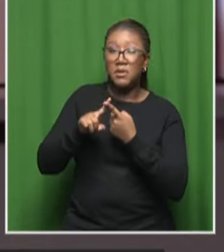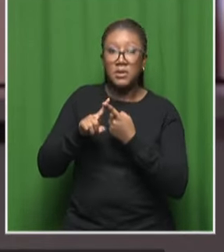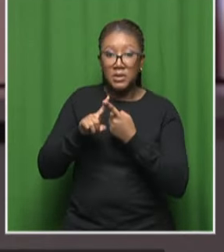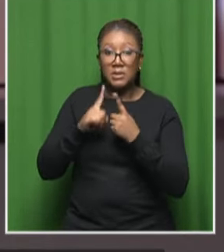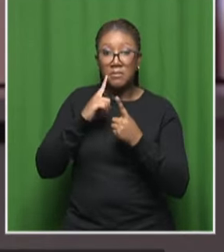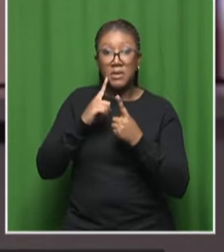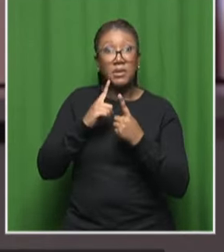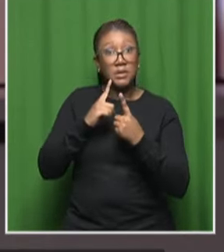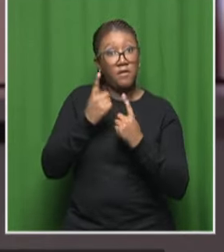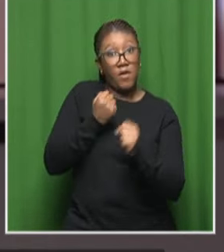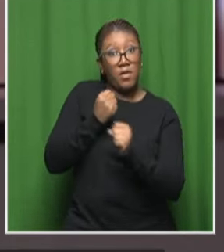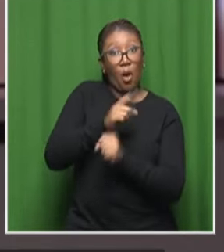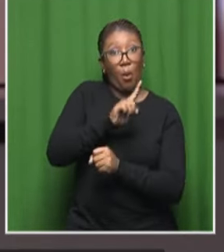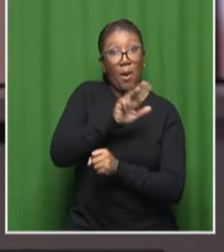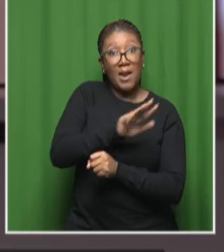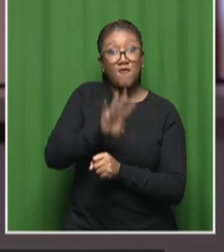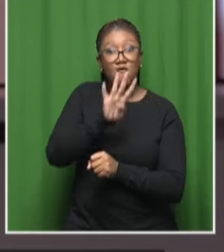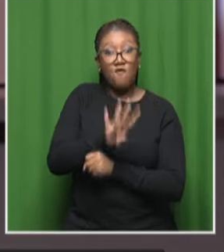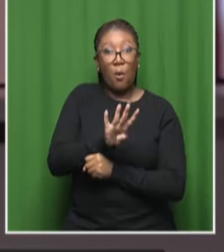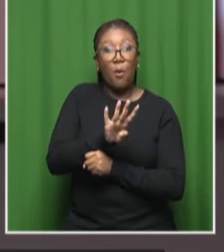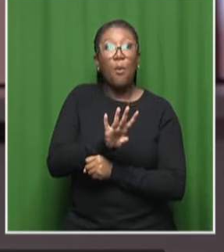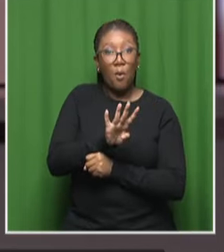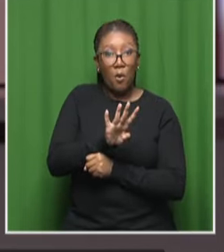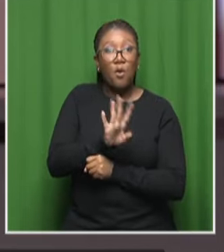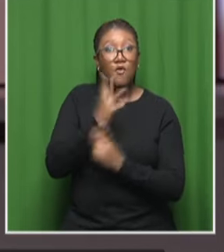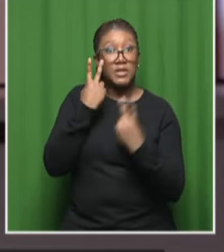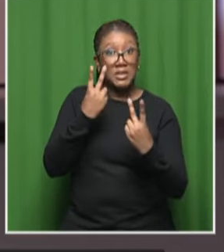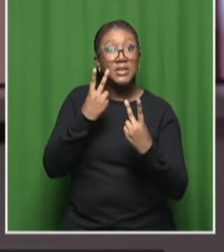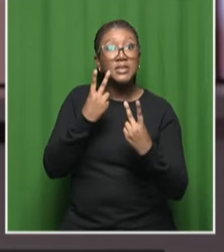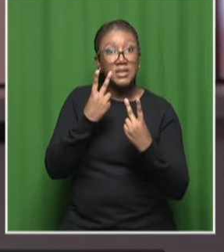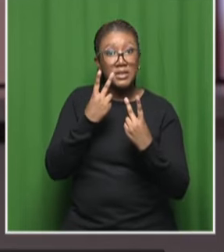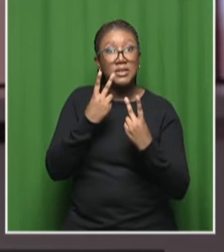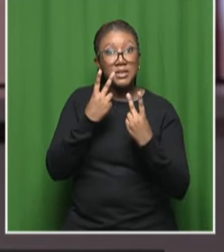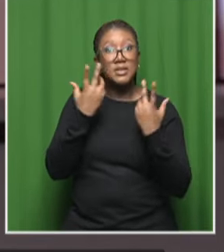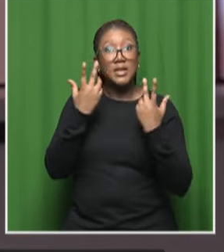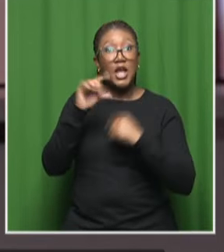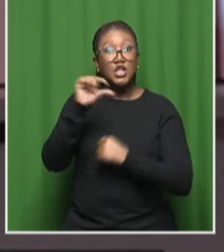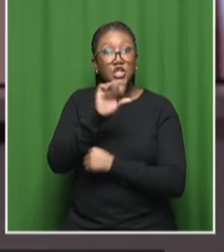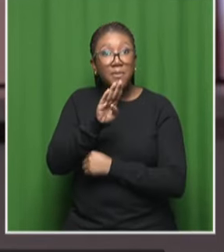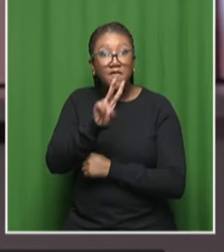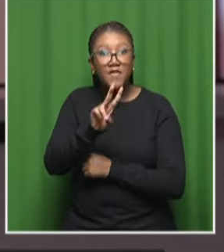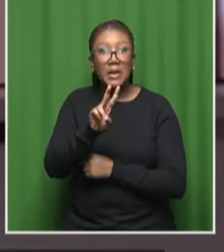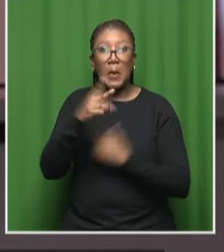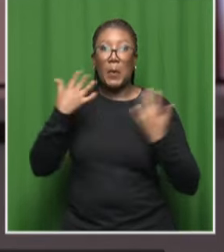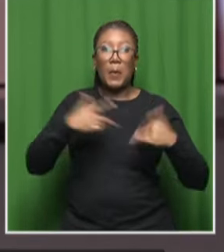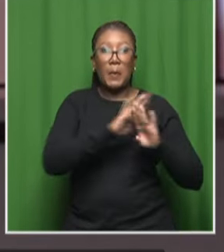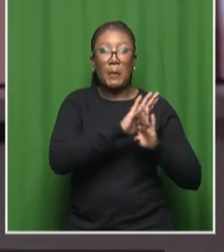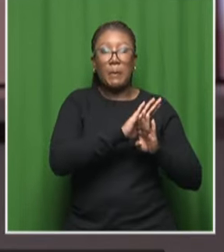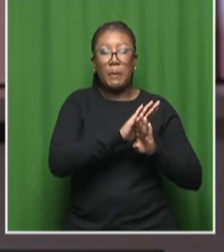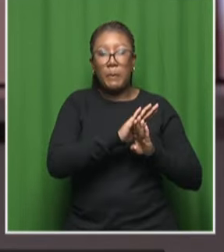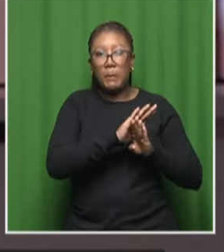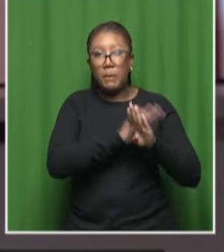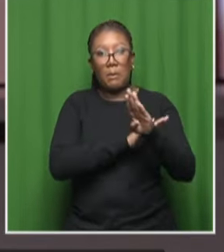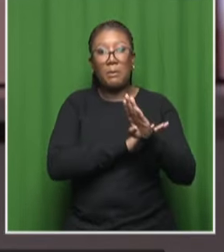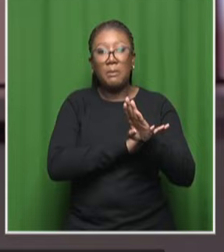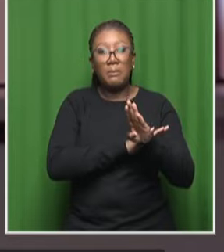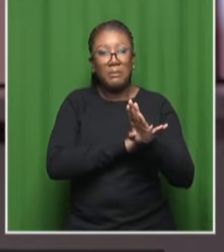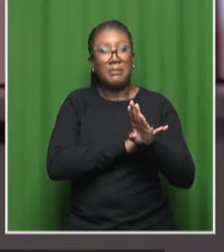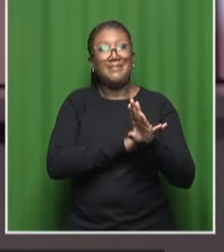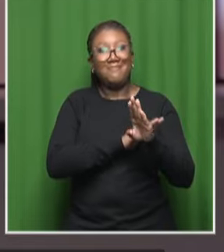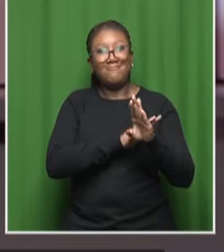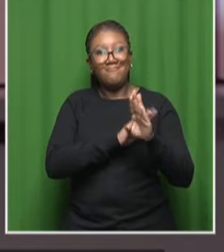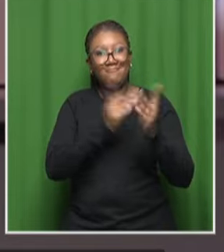ever since 94 but since 94 um the uptake in gbv gender-based violence has has been incredible because